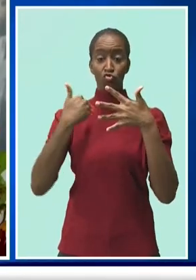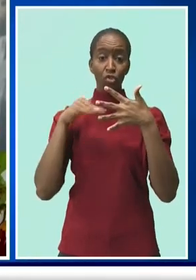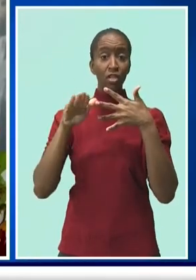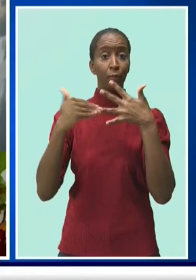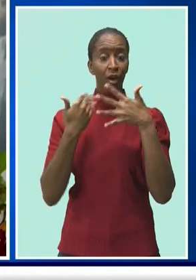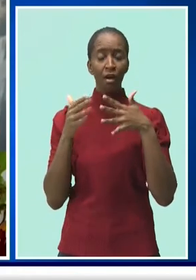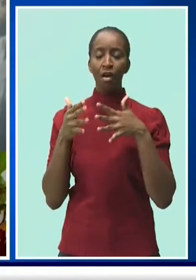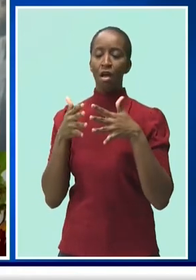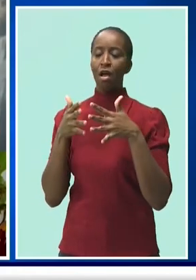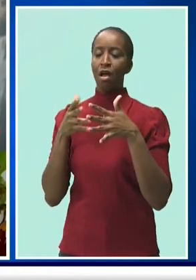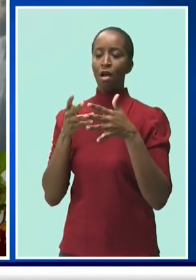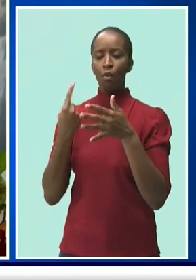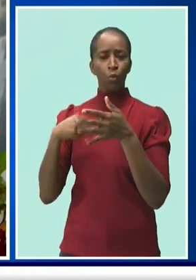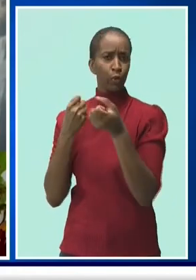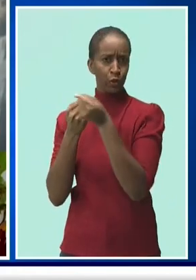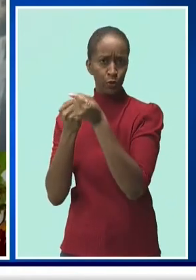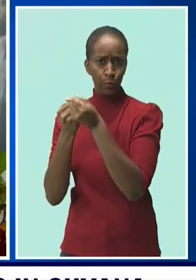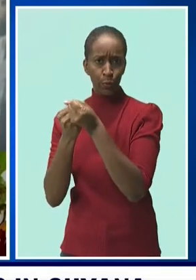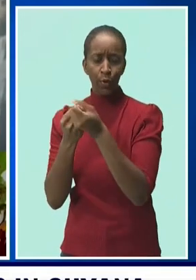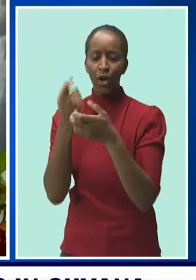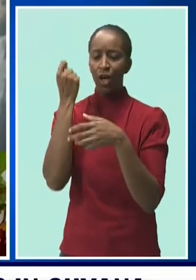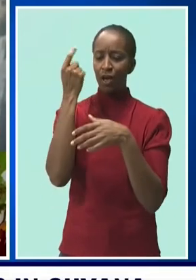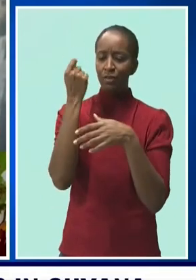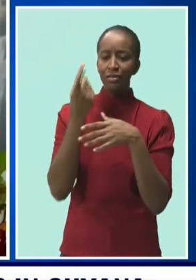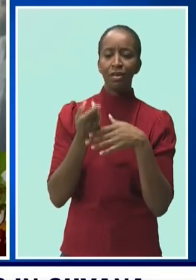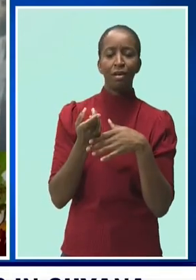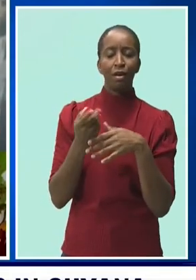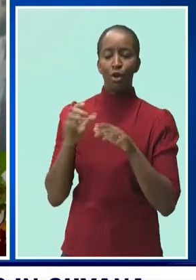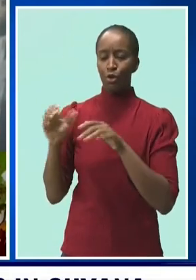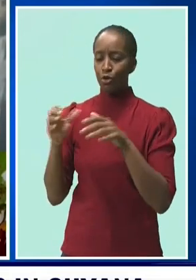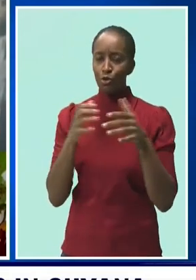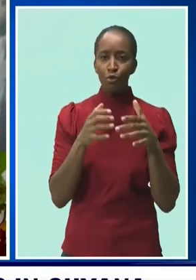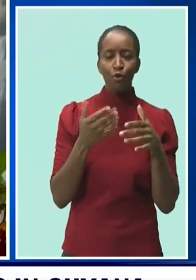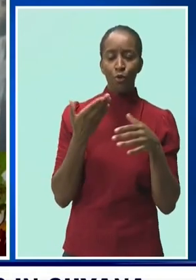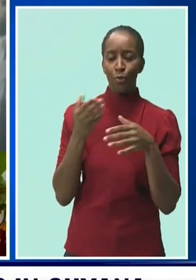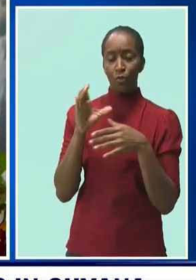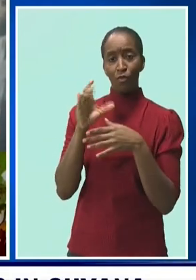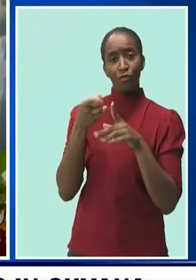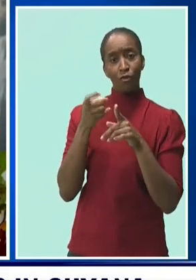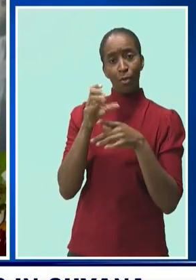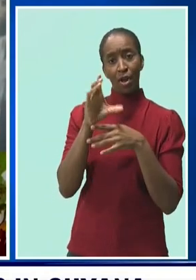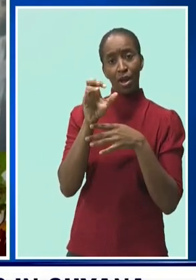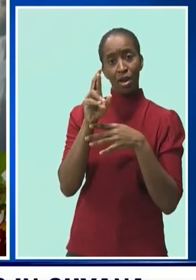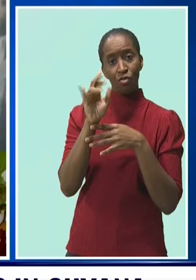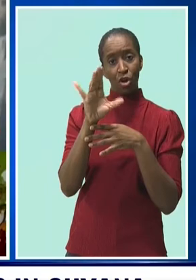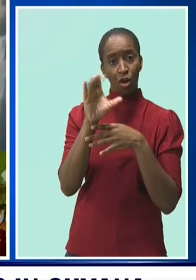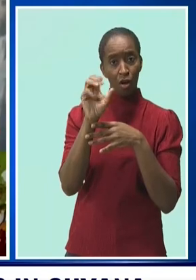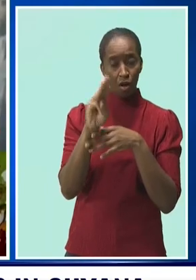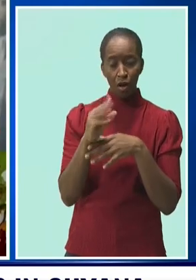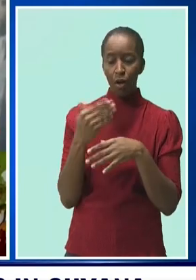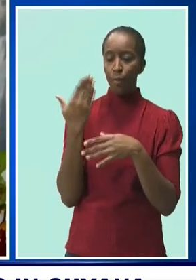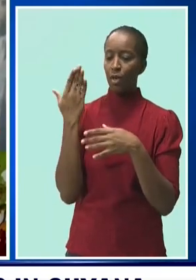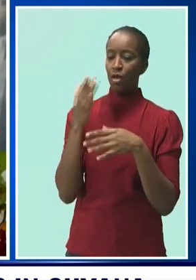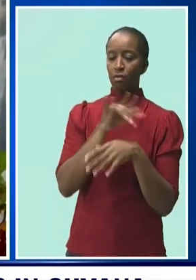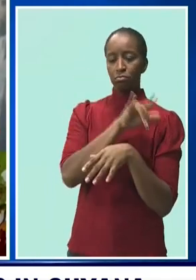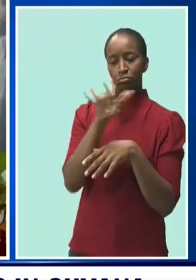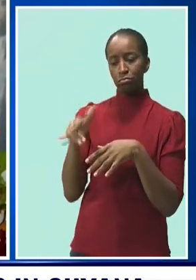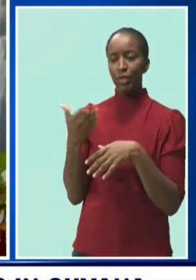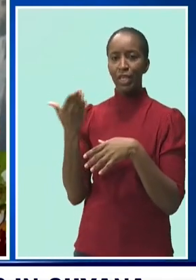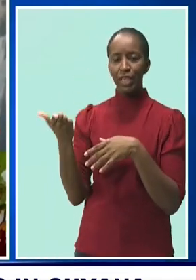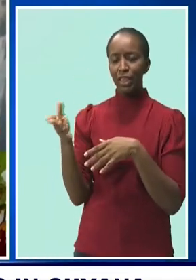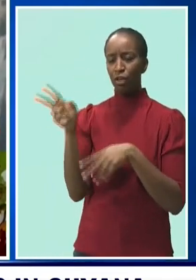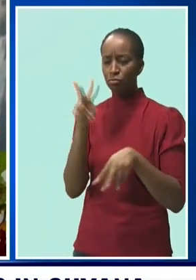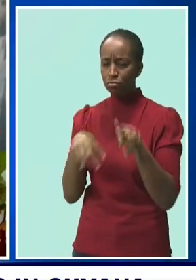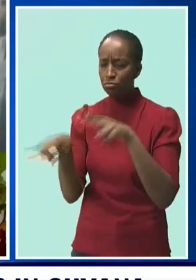elections and one for the recount. In addition, four prime ministers accompanied me to talk to both sides